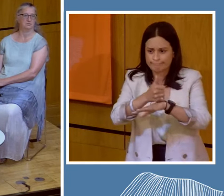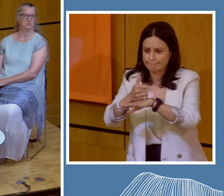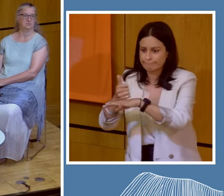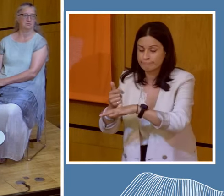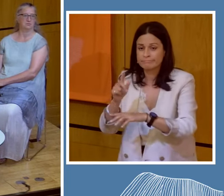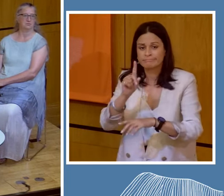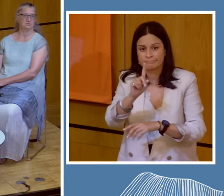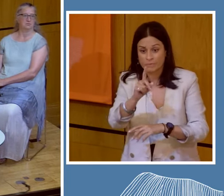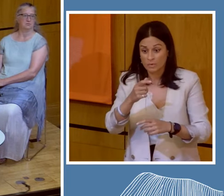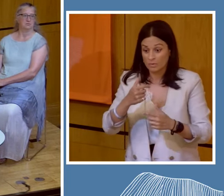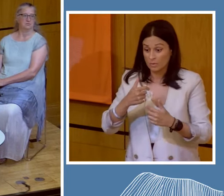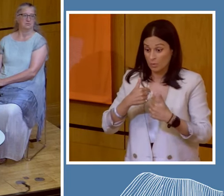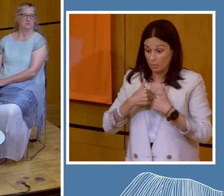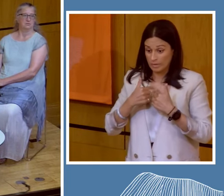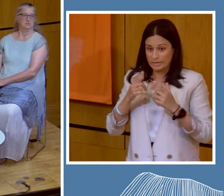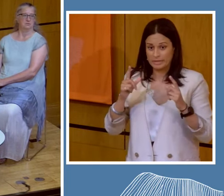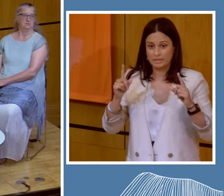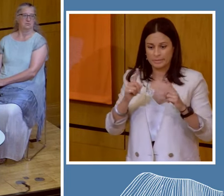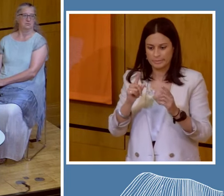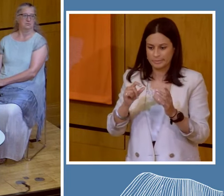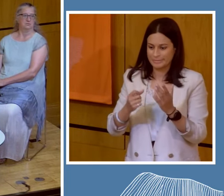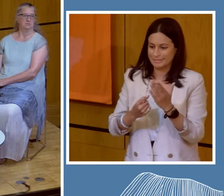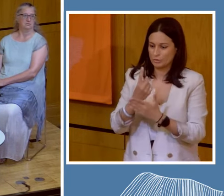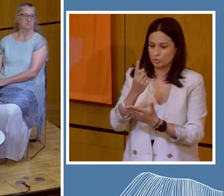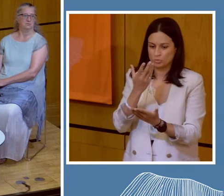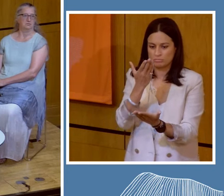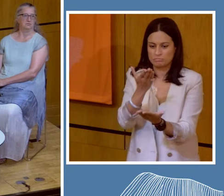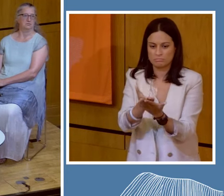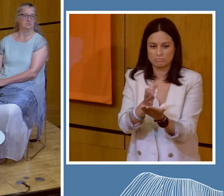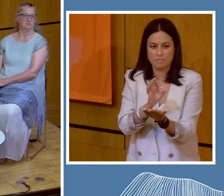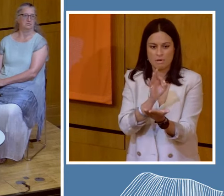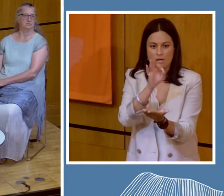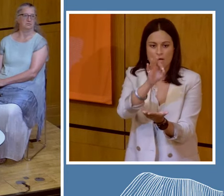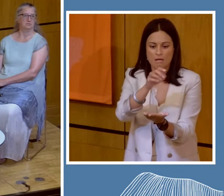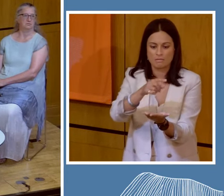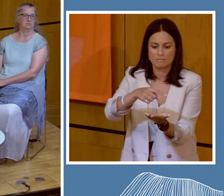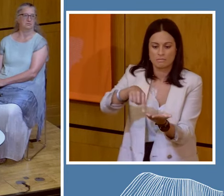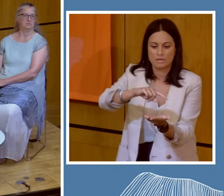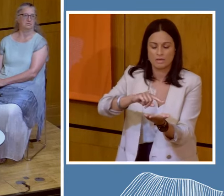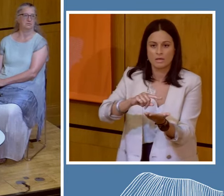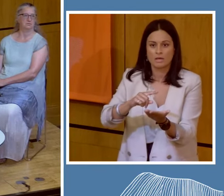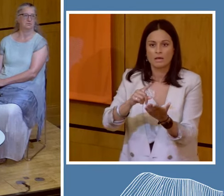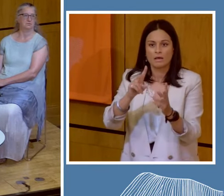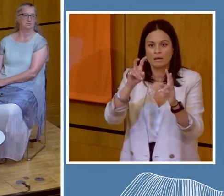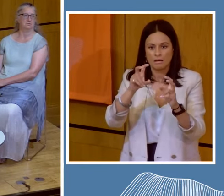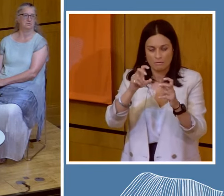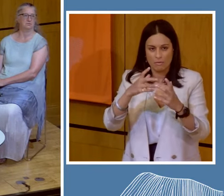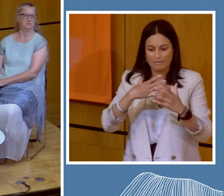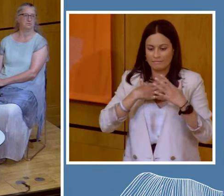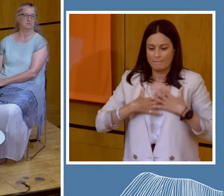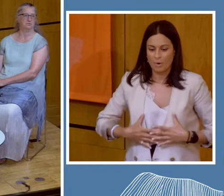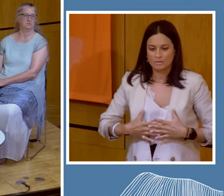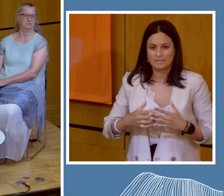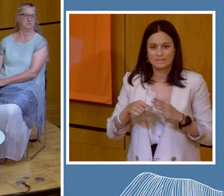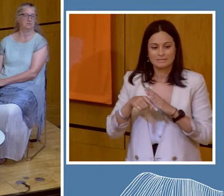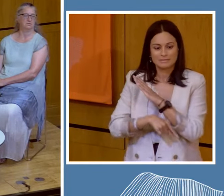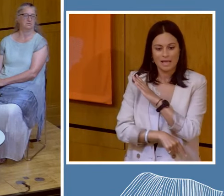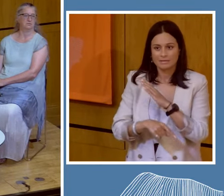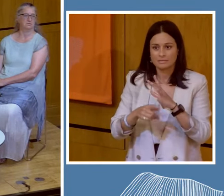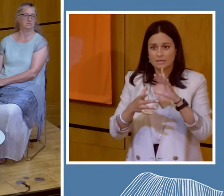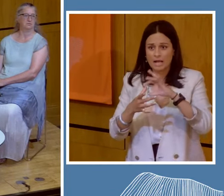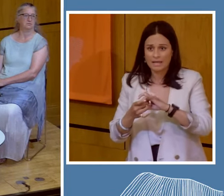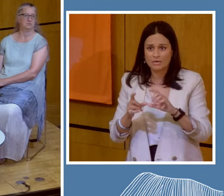when we put this issue on the table of embodied debt in regard to their operation